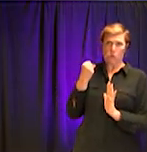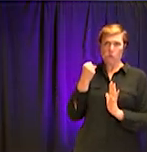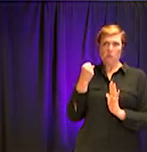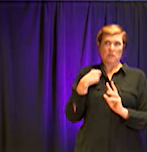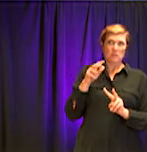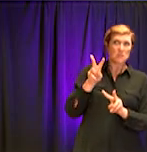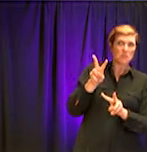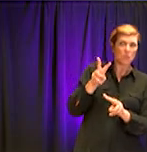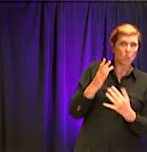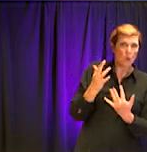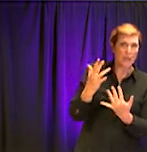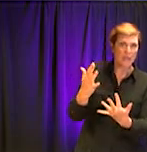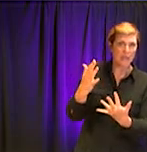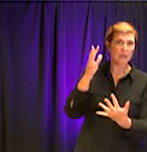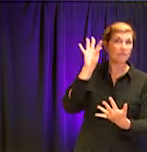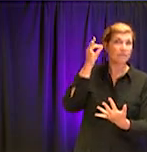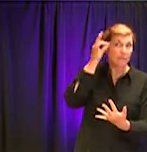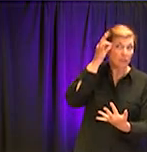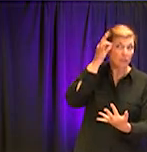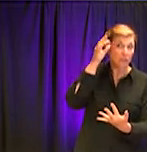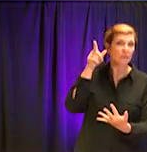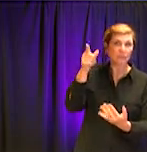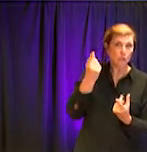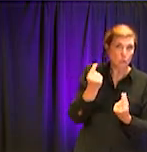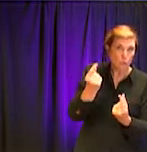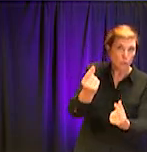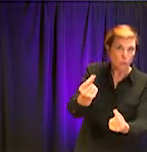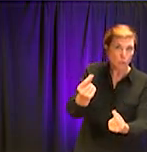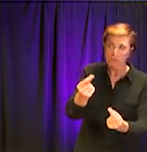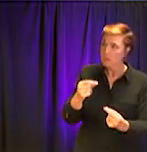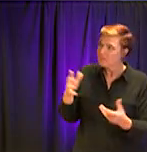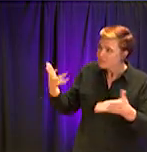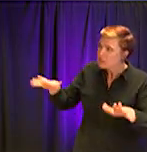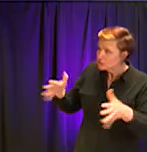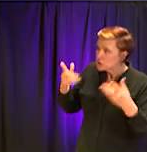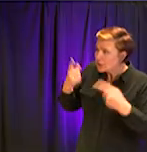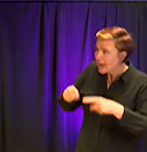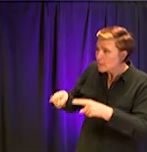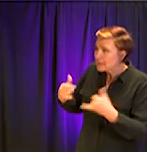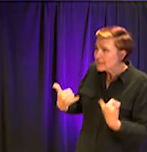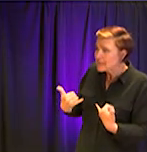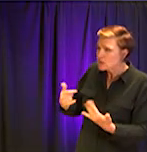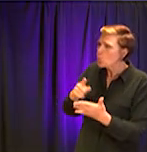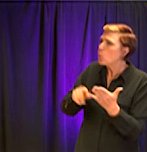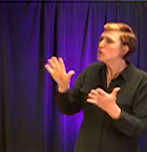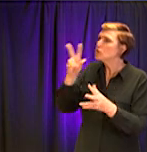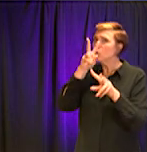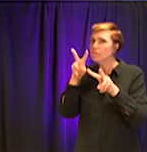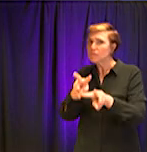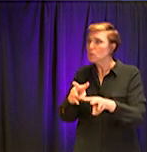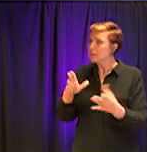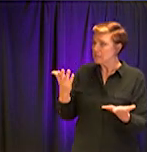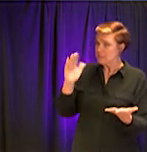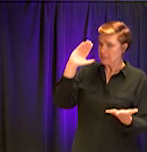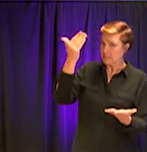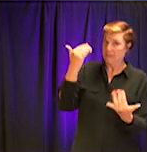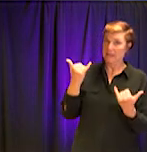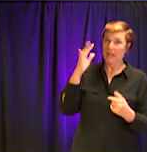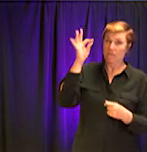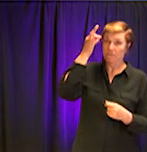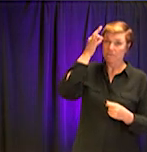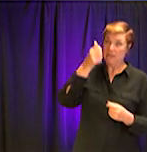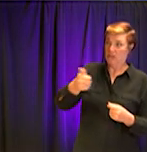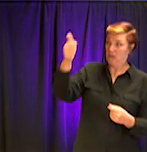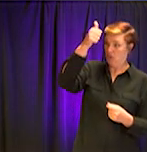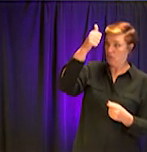extended and more expedited and it's happening. So what, what is your thought? Because it looks like, now that, uh,